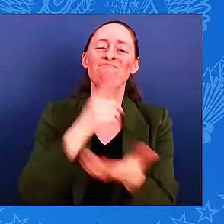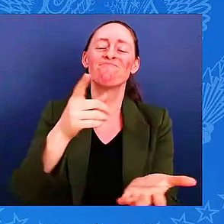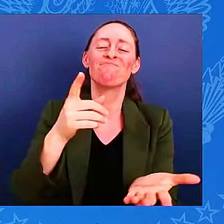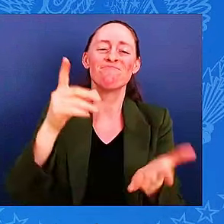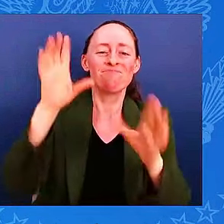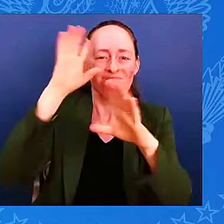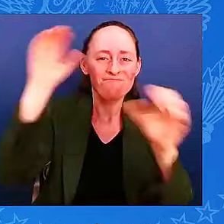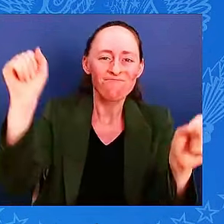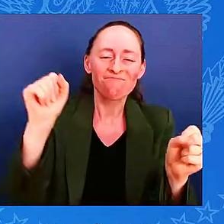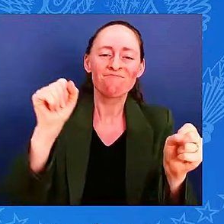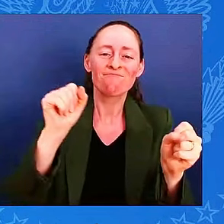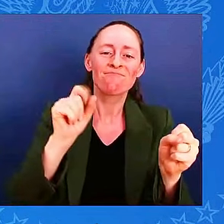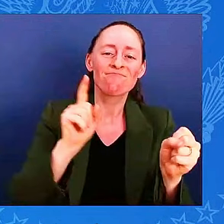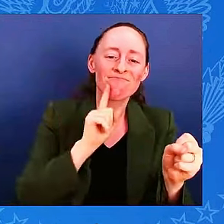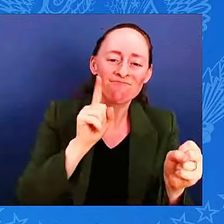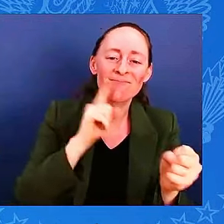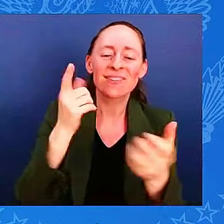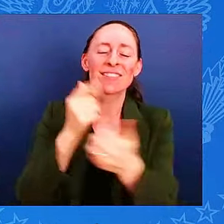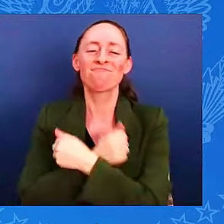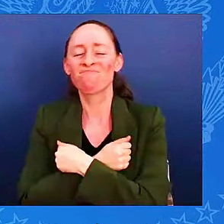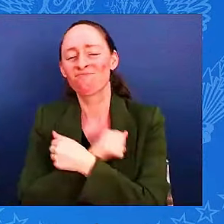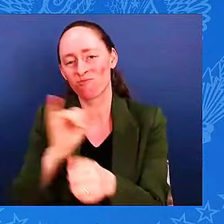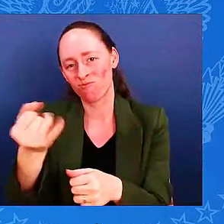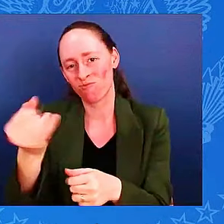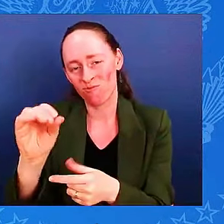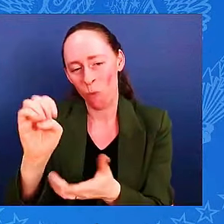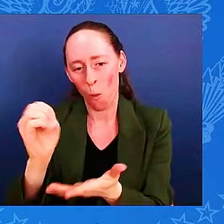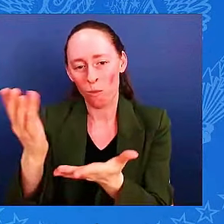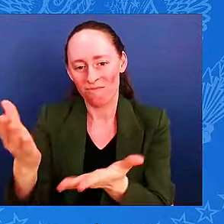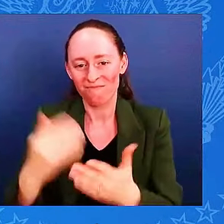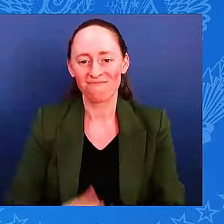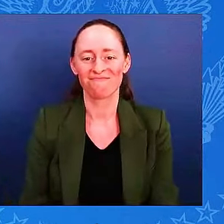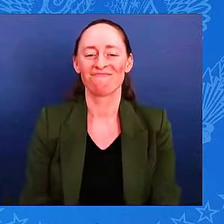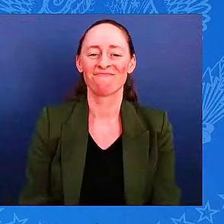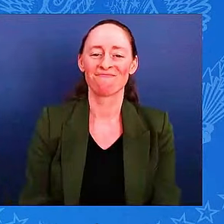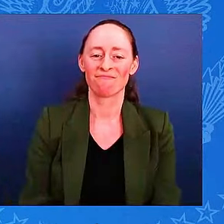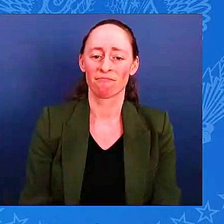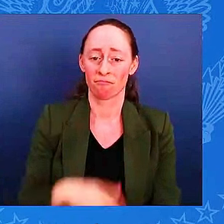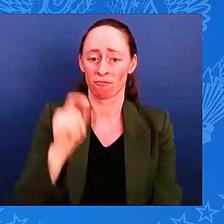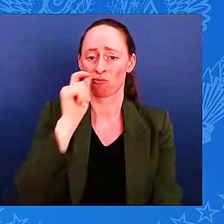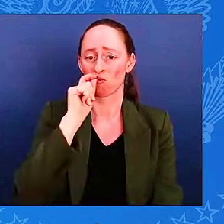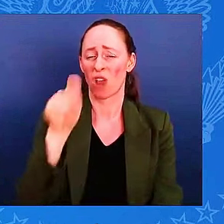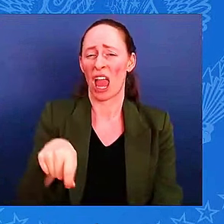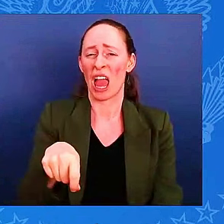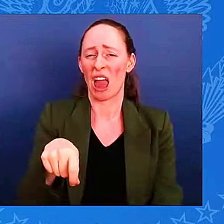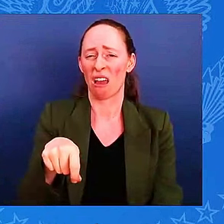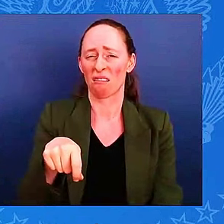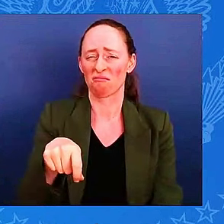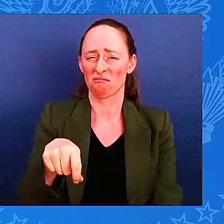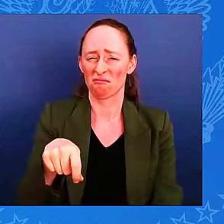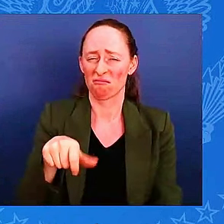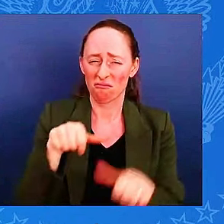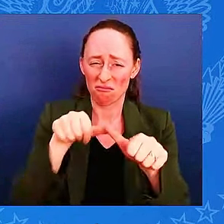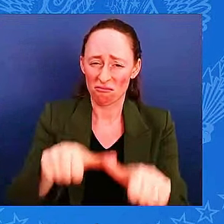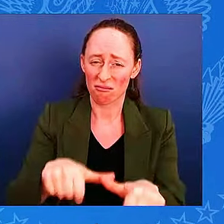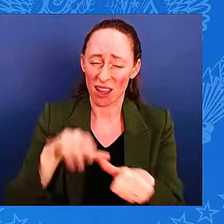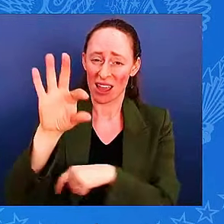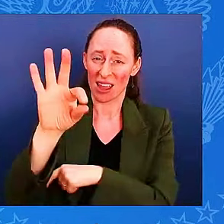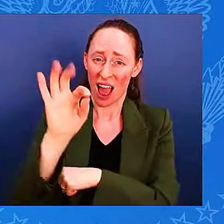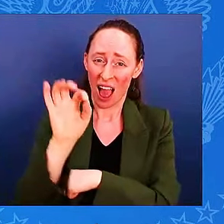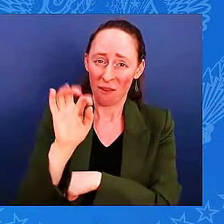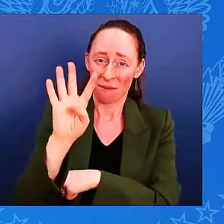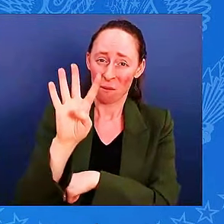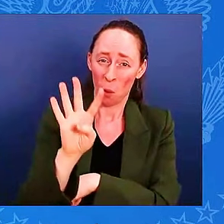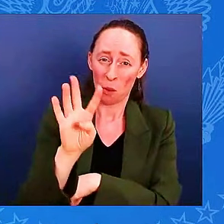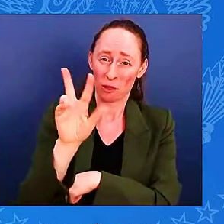the Ukrainian people has been reminding us of what it means to believe in and fight for their own freedom,